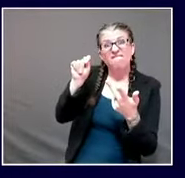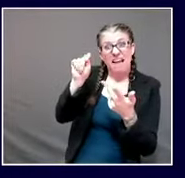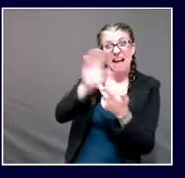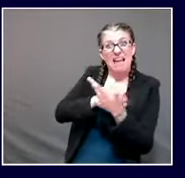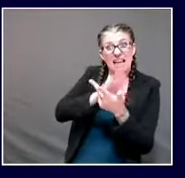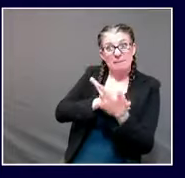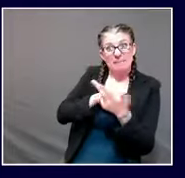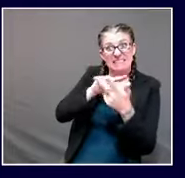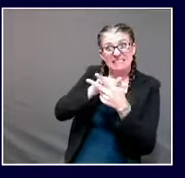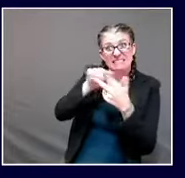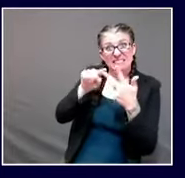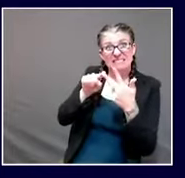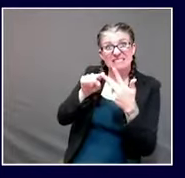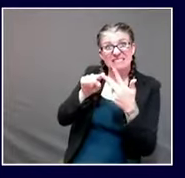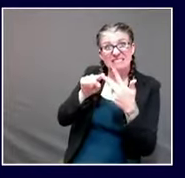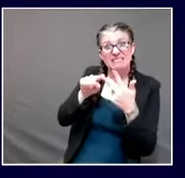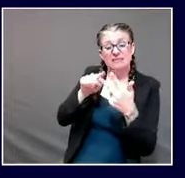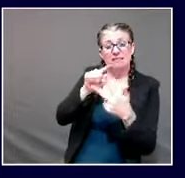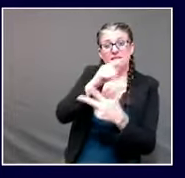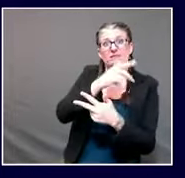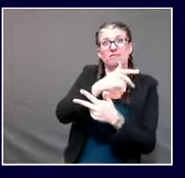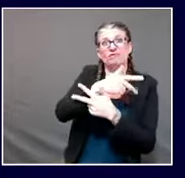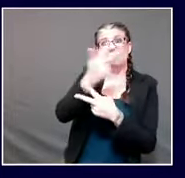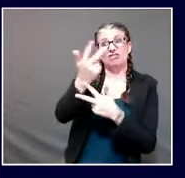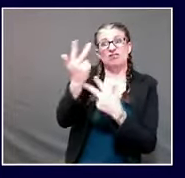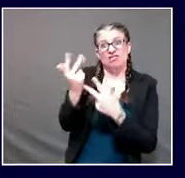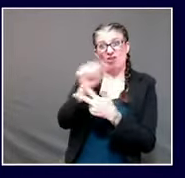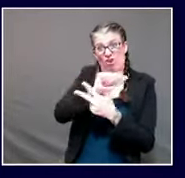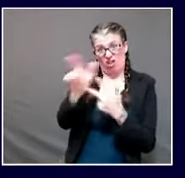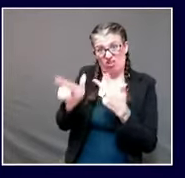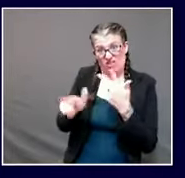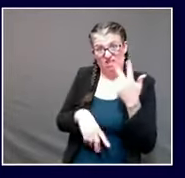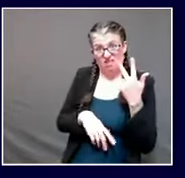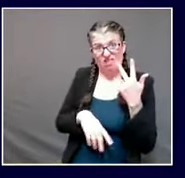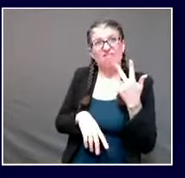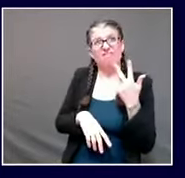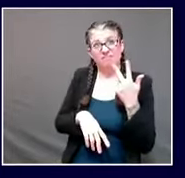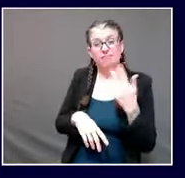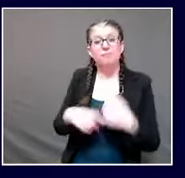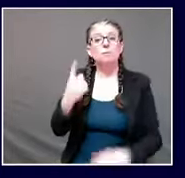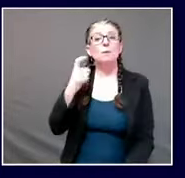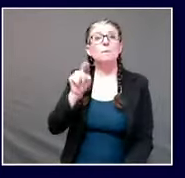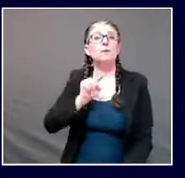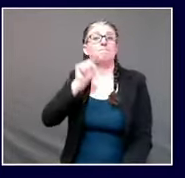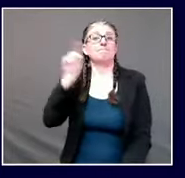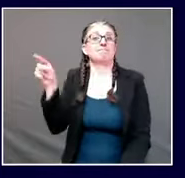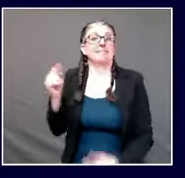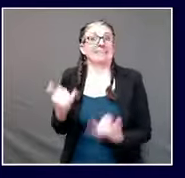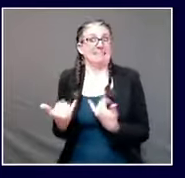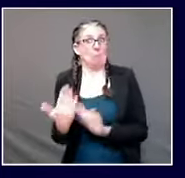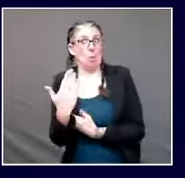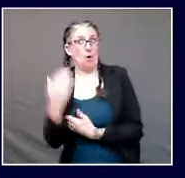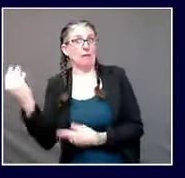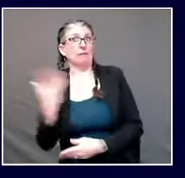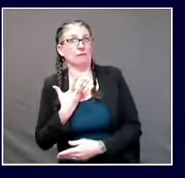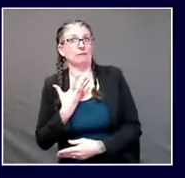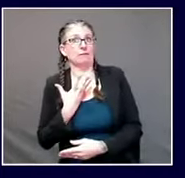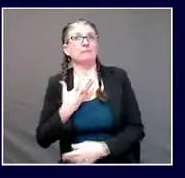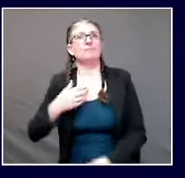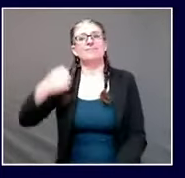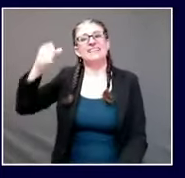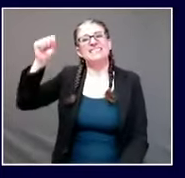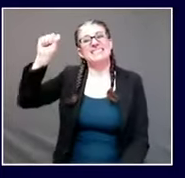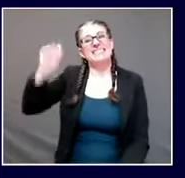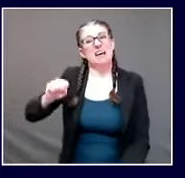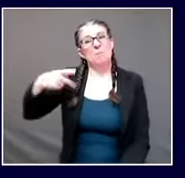investigations, our goal is to try to determine what needs these various entities may have, be it from an infection control